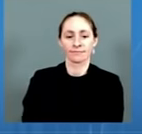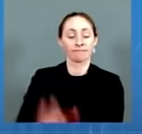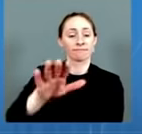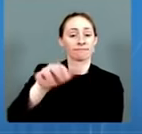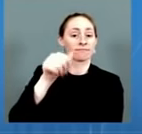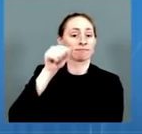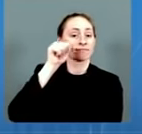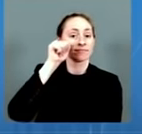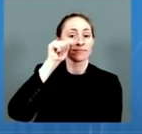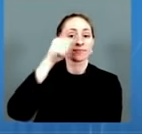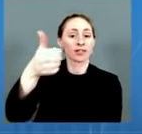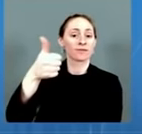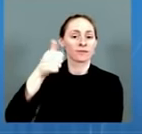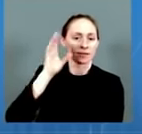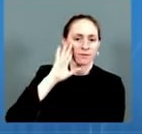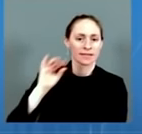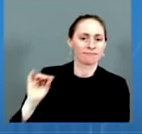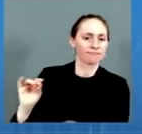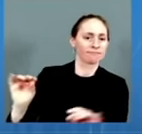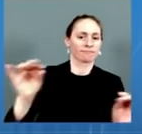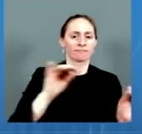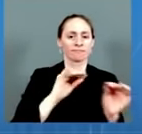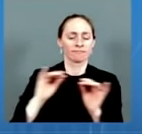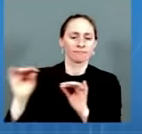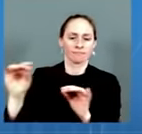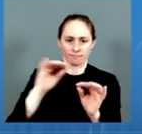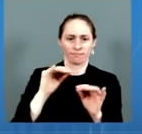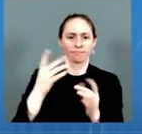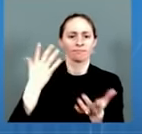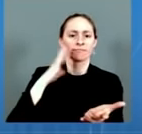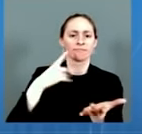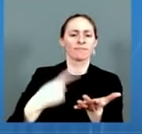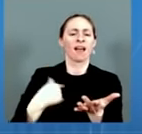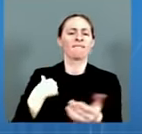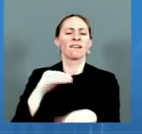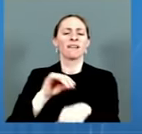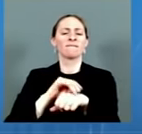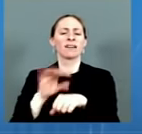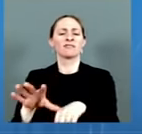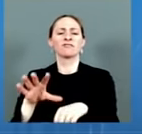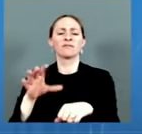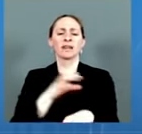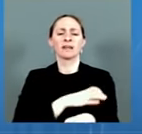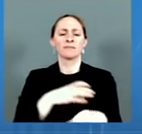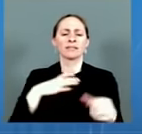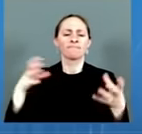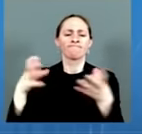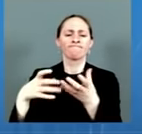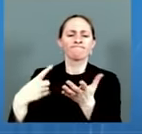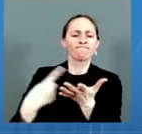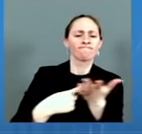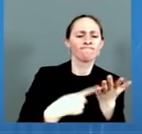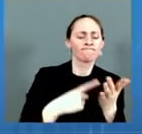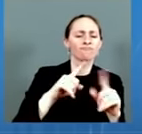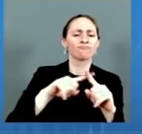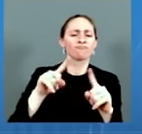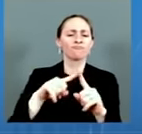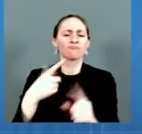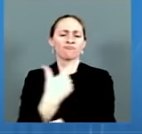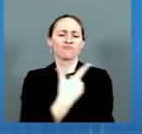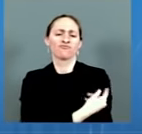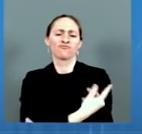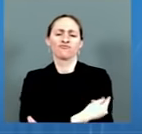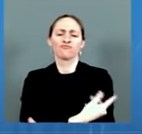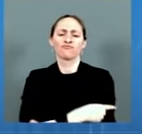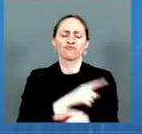vaccine. I'm wondering if Dr. Walensky could say why that meeting was called and whether you believe that the benefits of getting J&J